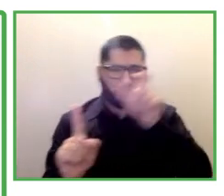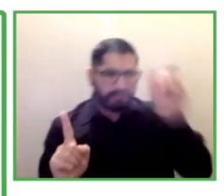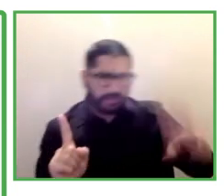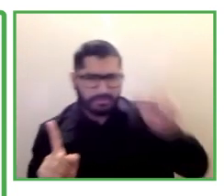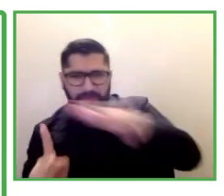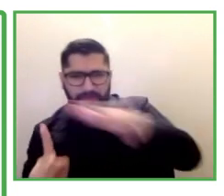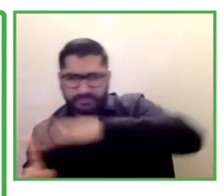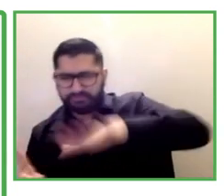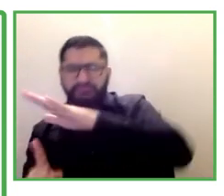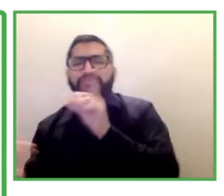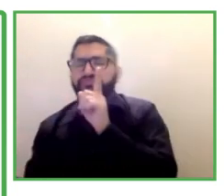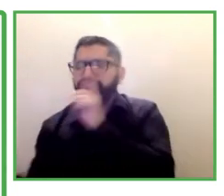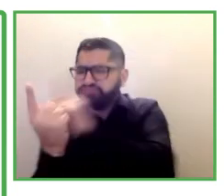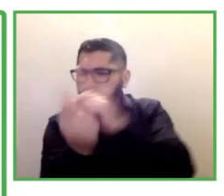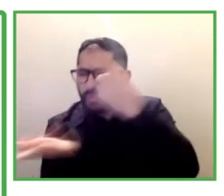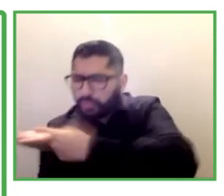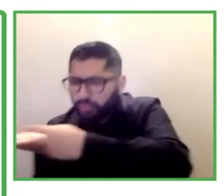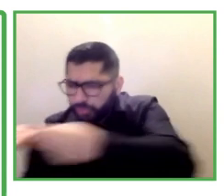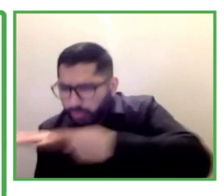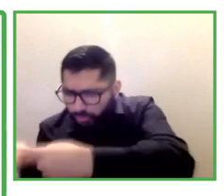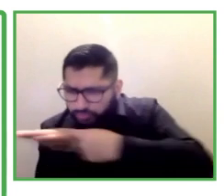with everyone during that time.